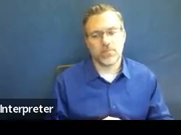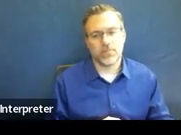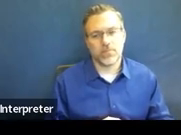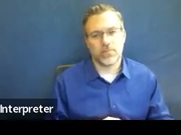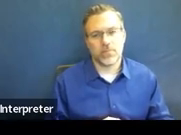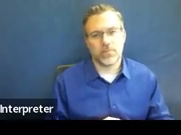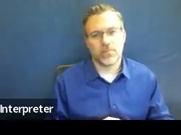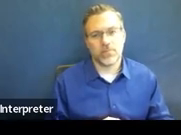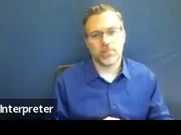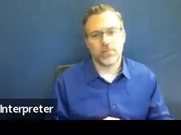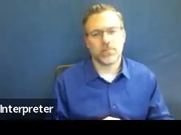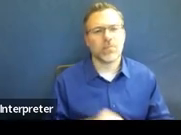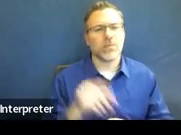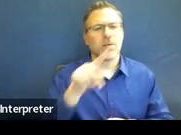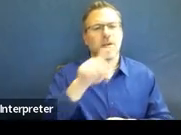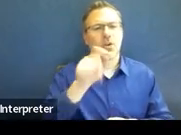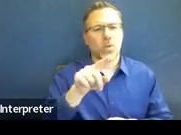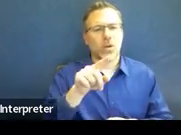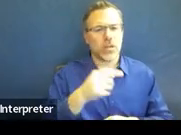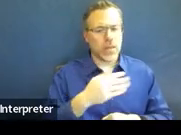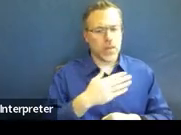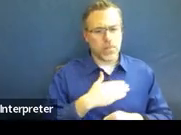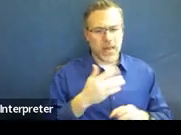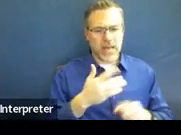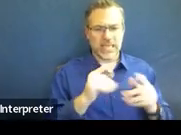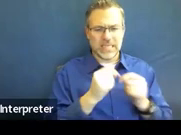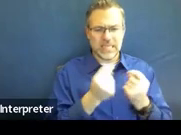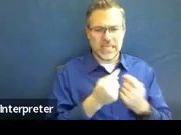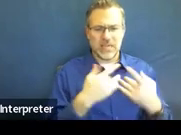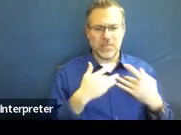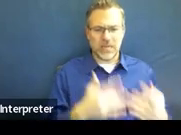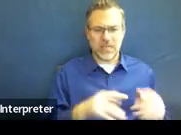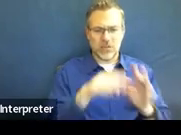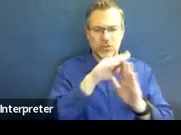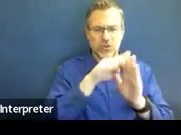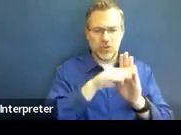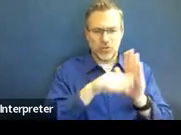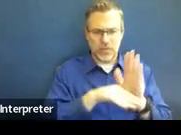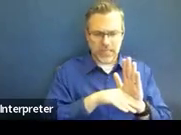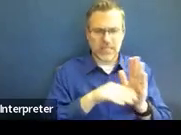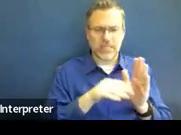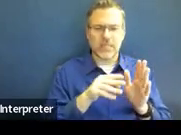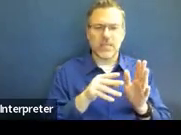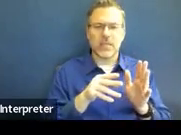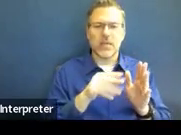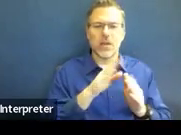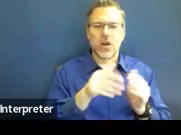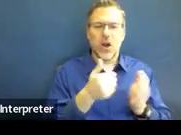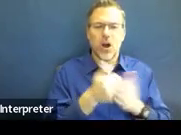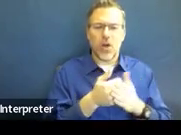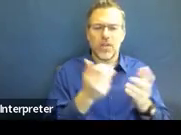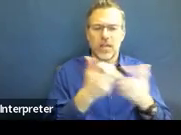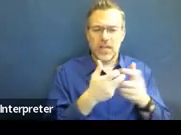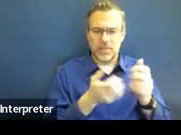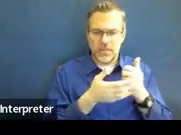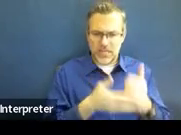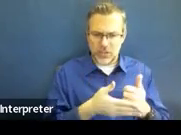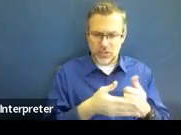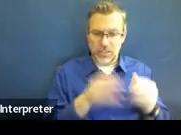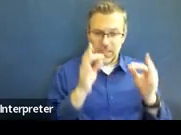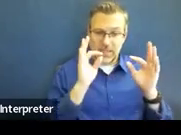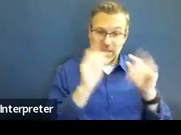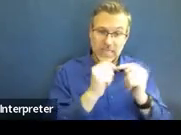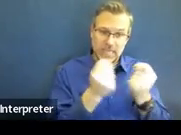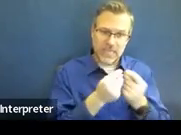So there's a question about my team tends to list all accommodations the team determined. Is this required? Or is it